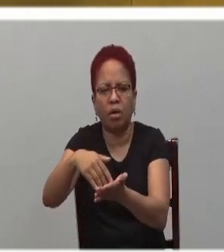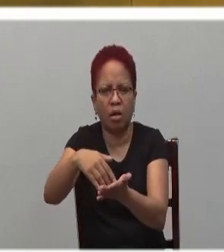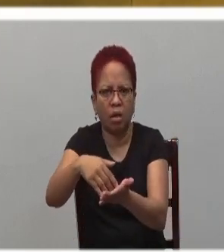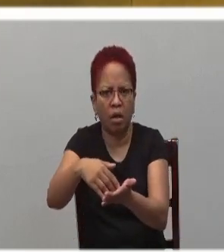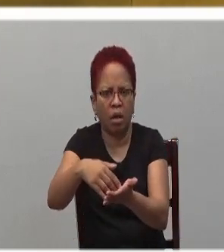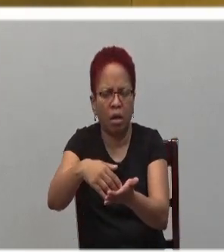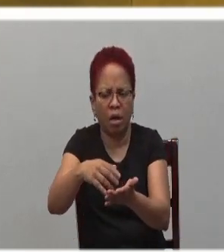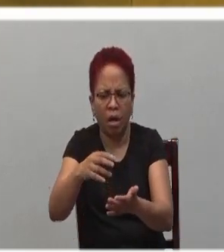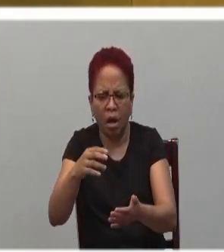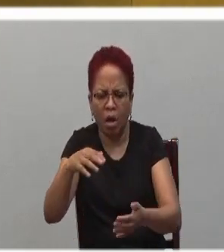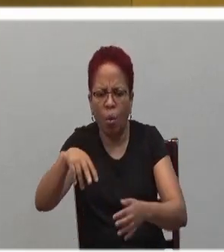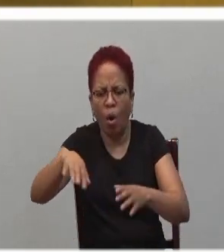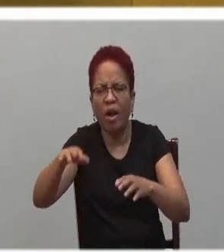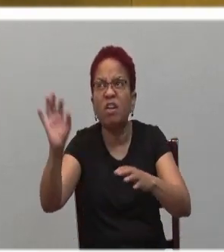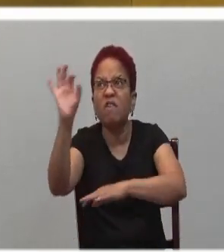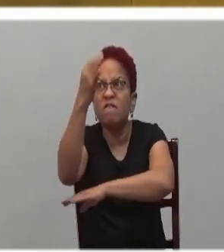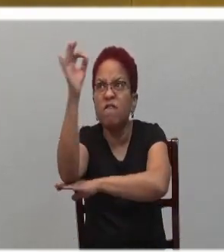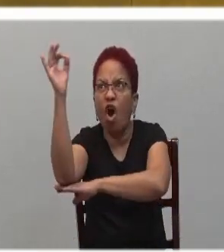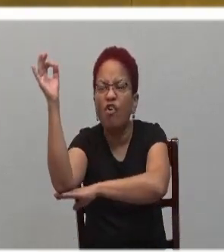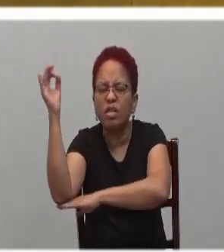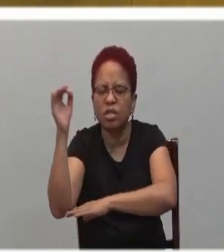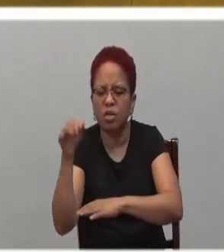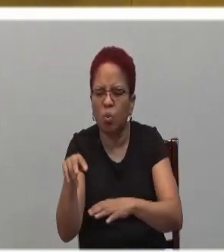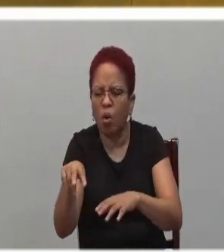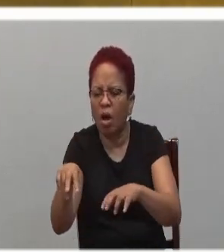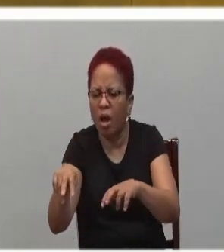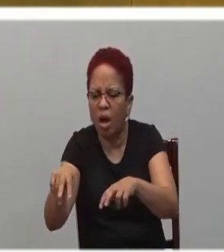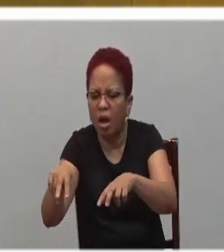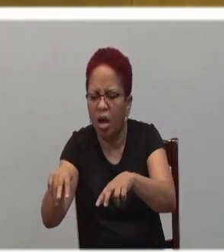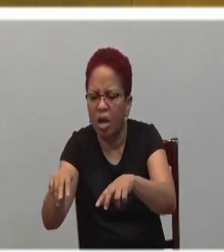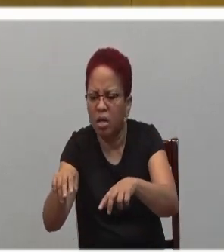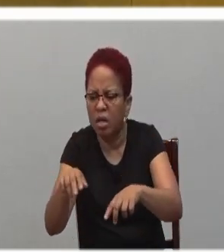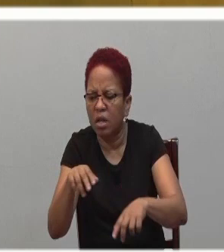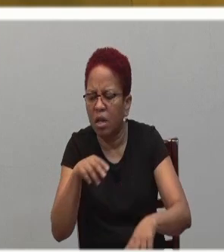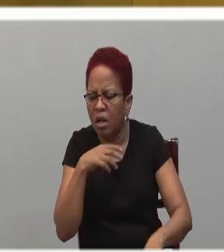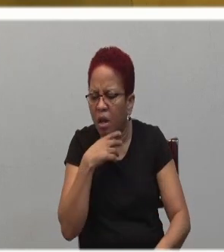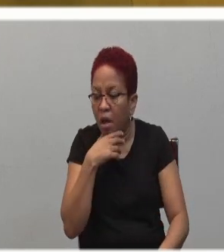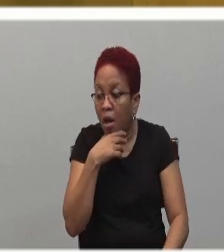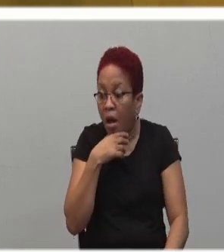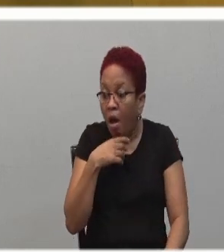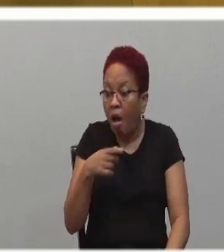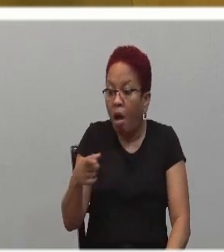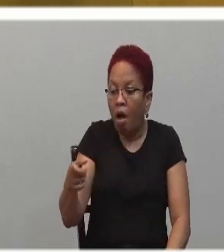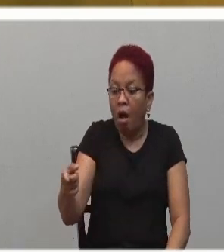decomposed body and realized it was a body of someone he knew,